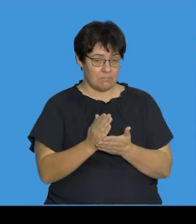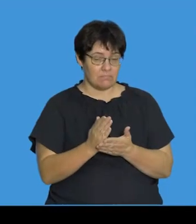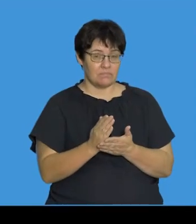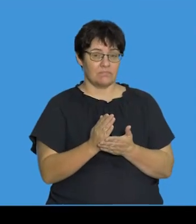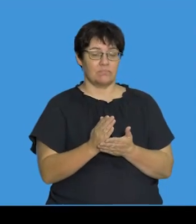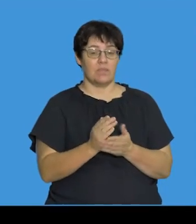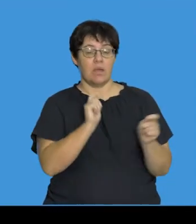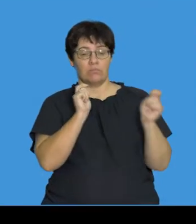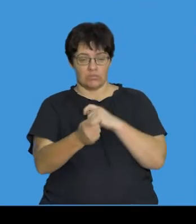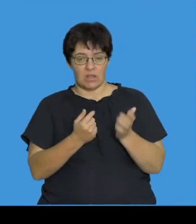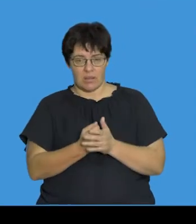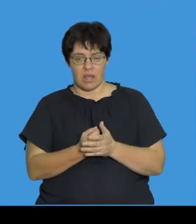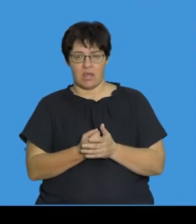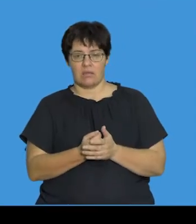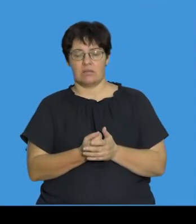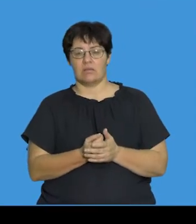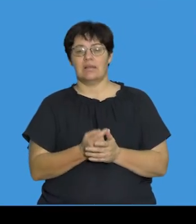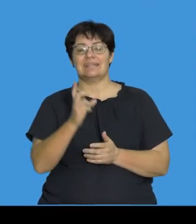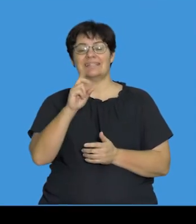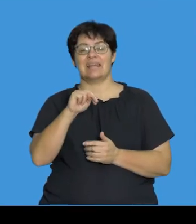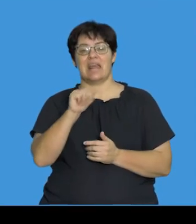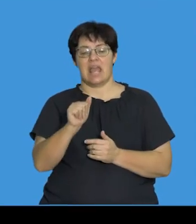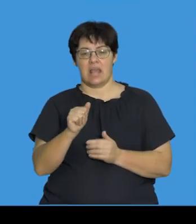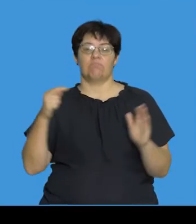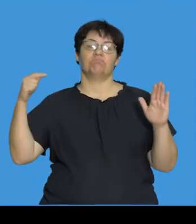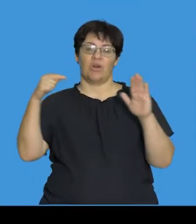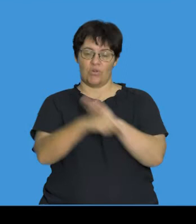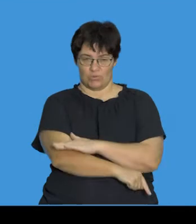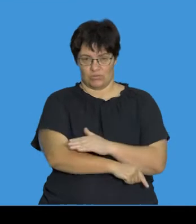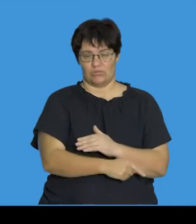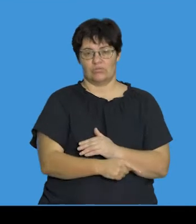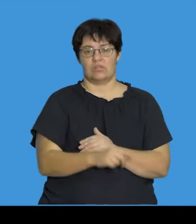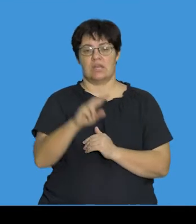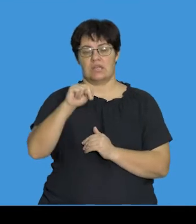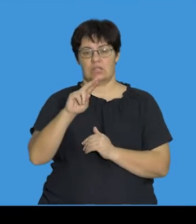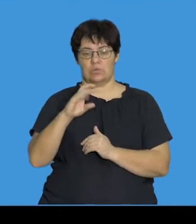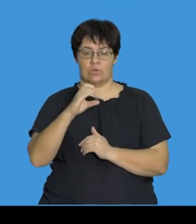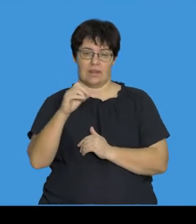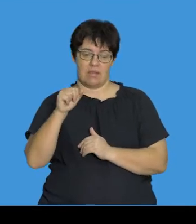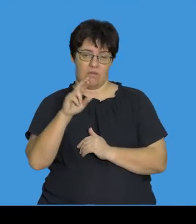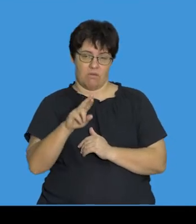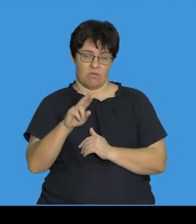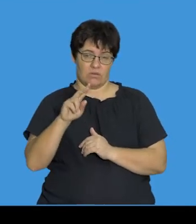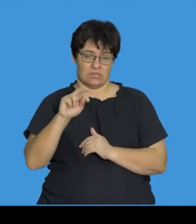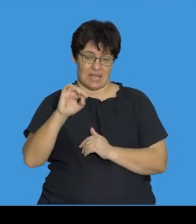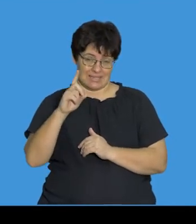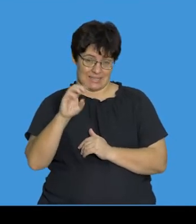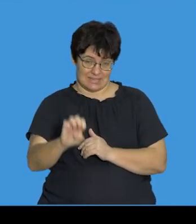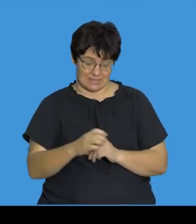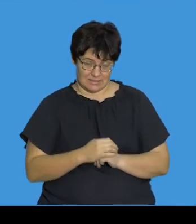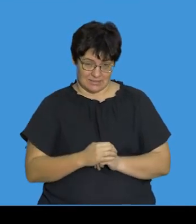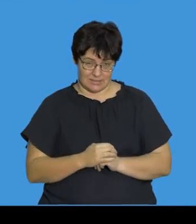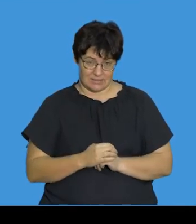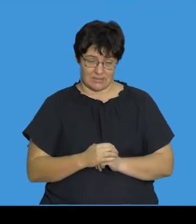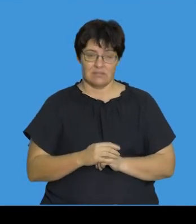results in a piece of DNA losing a nucleotide. Now, as I mentioned, let's try and